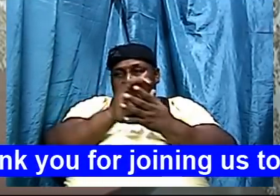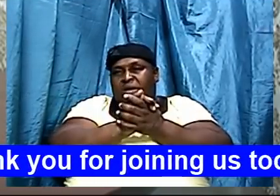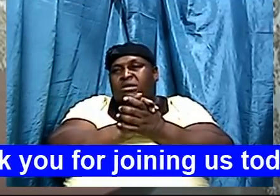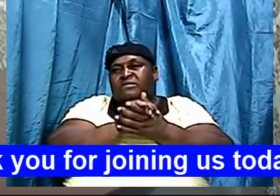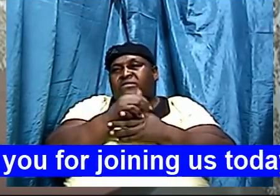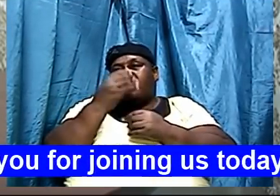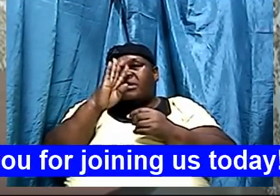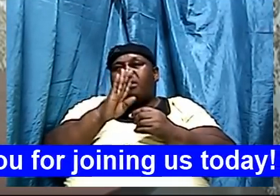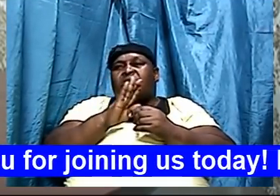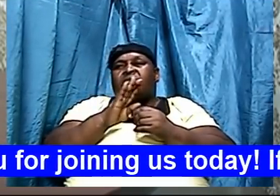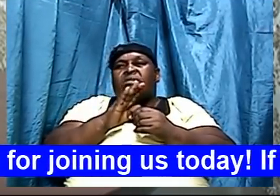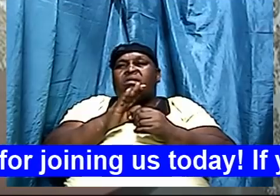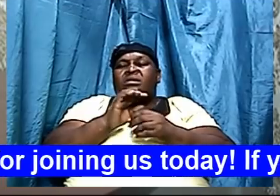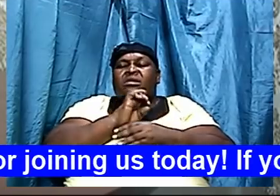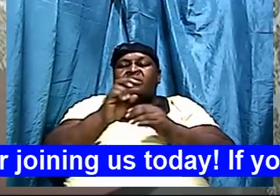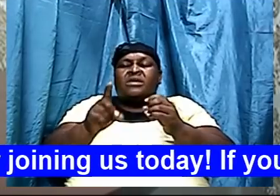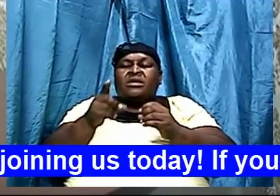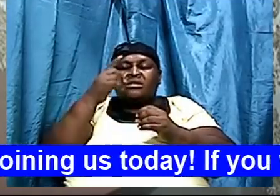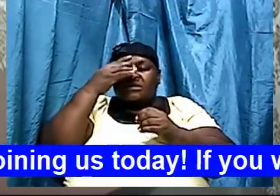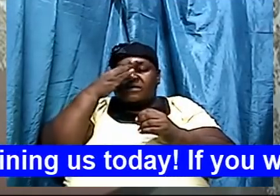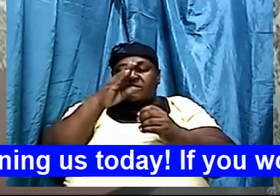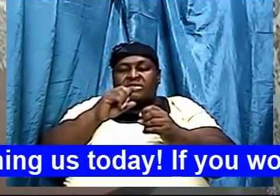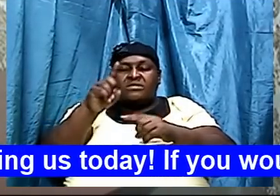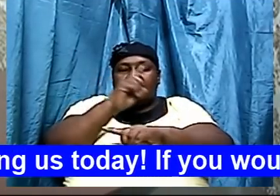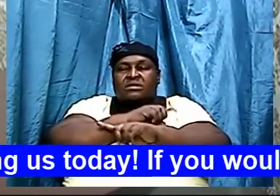God that you said your word is spirit and